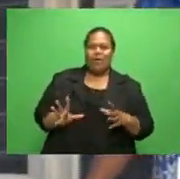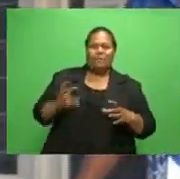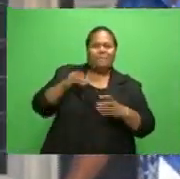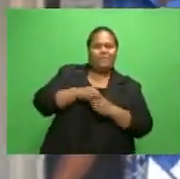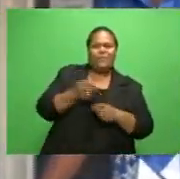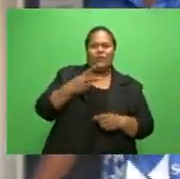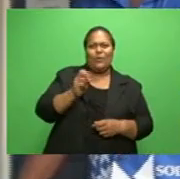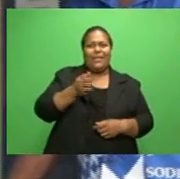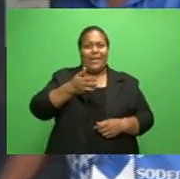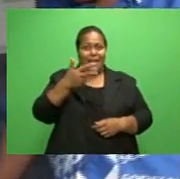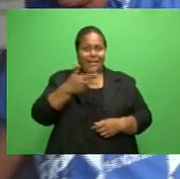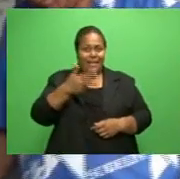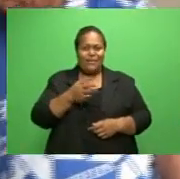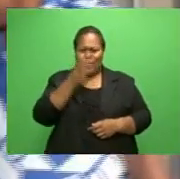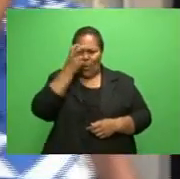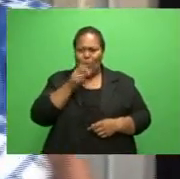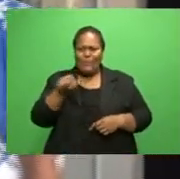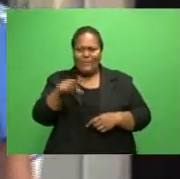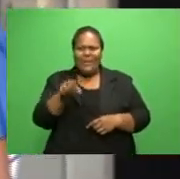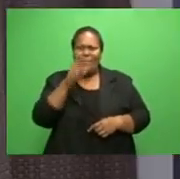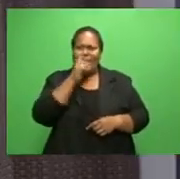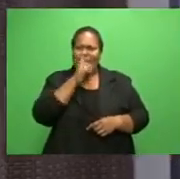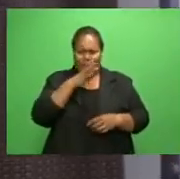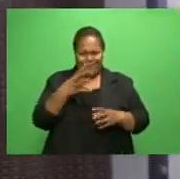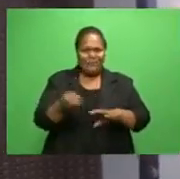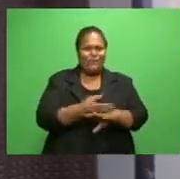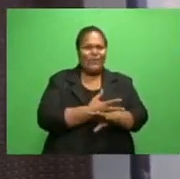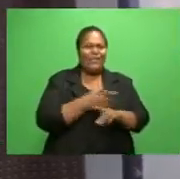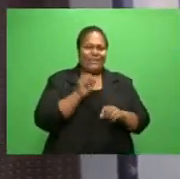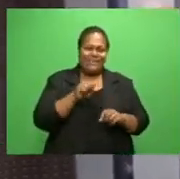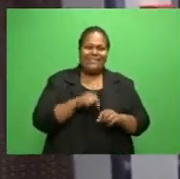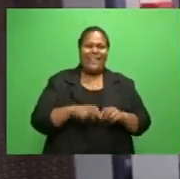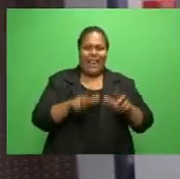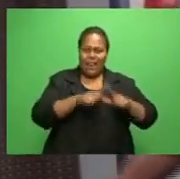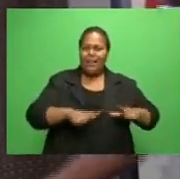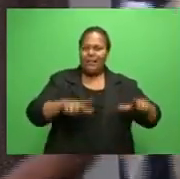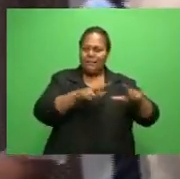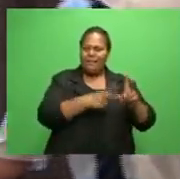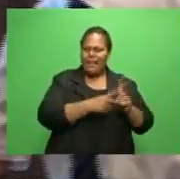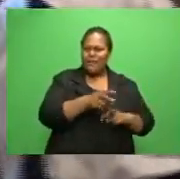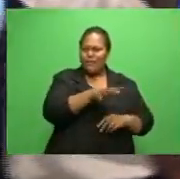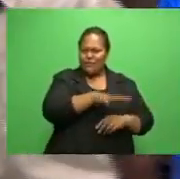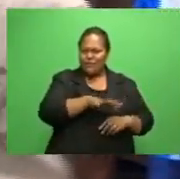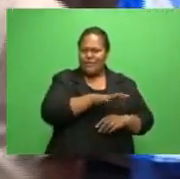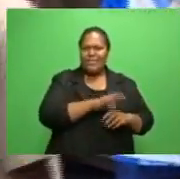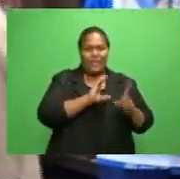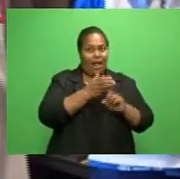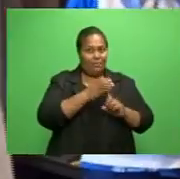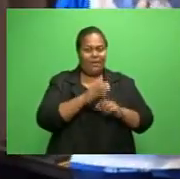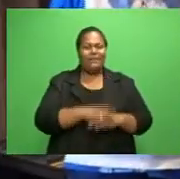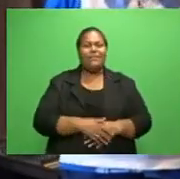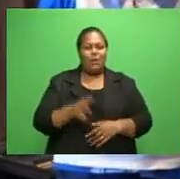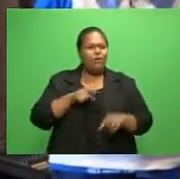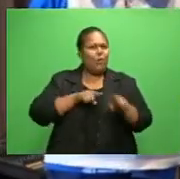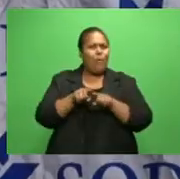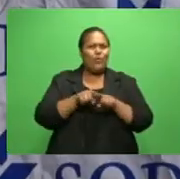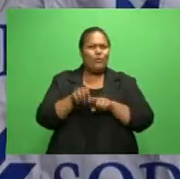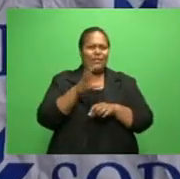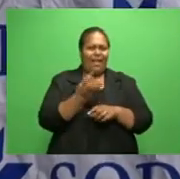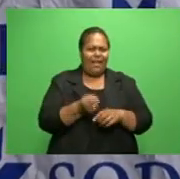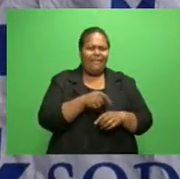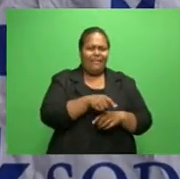appealed obviously to the older generation and also the Vanua base voters. With his majority votes from Vanua base,